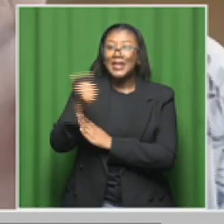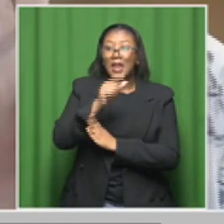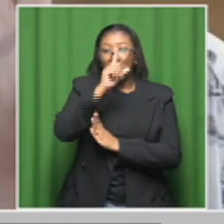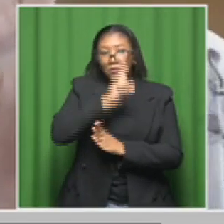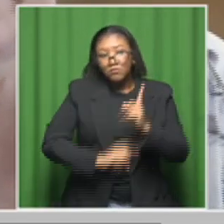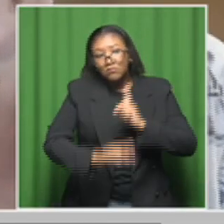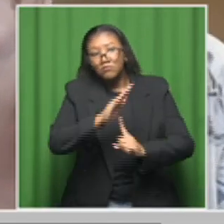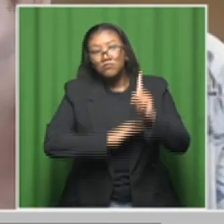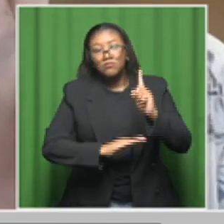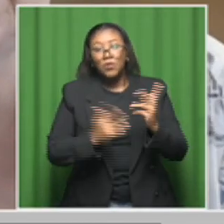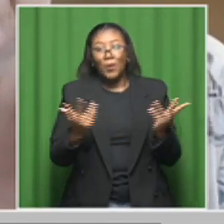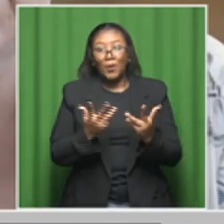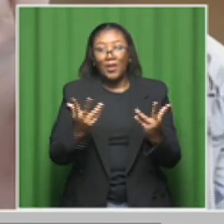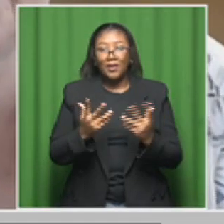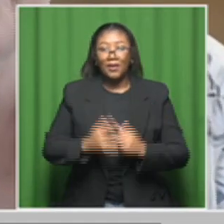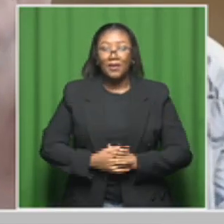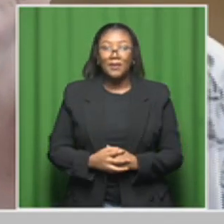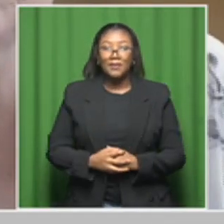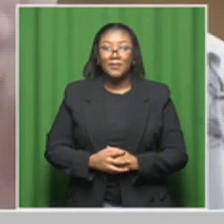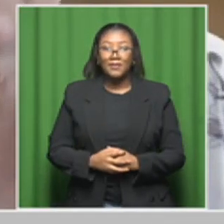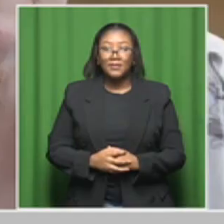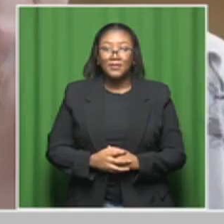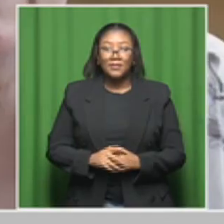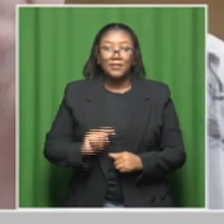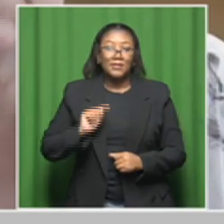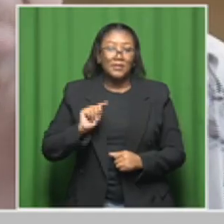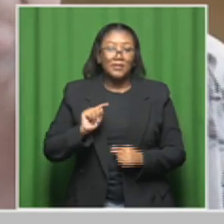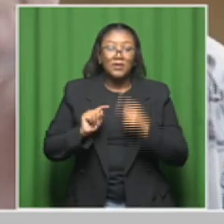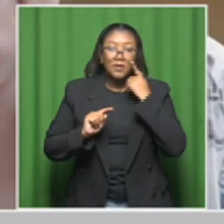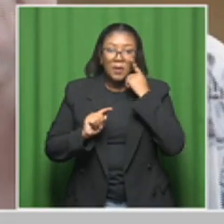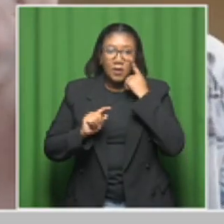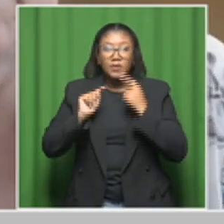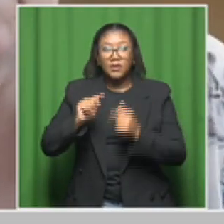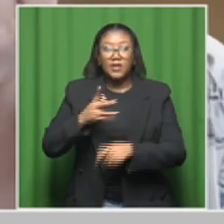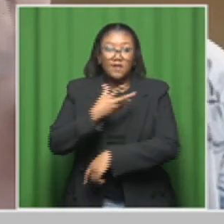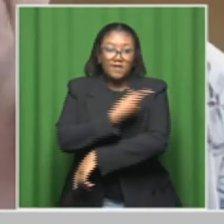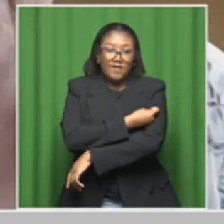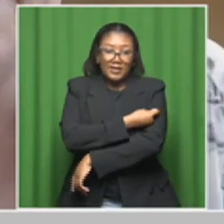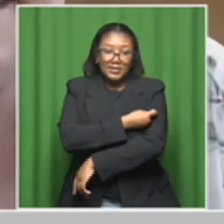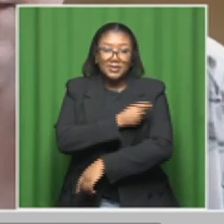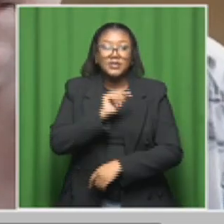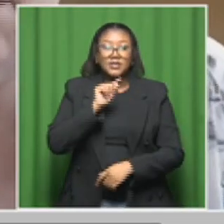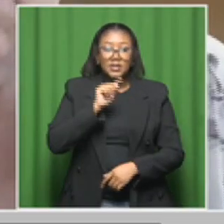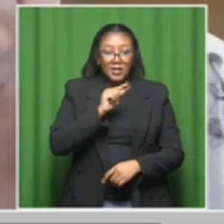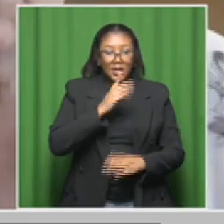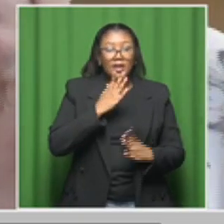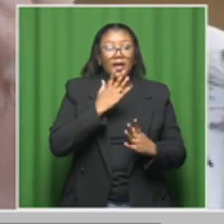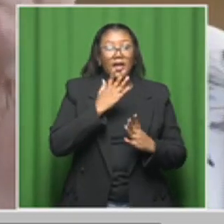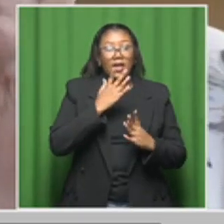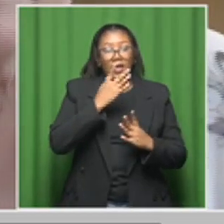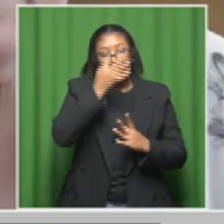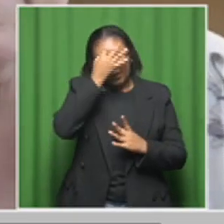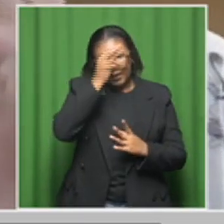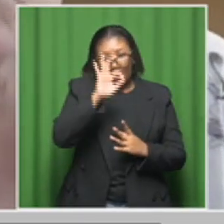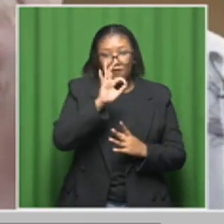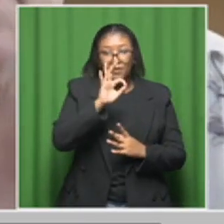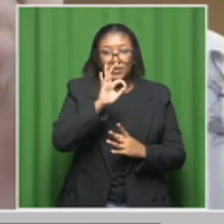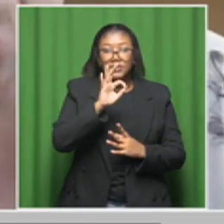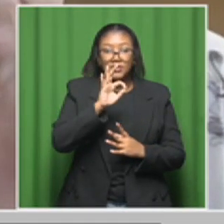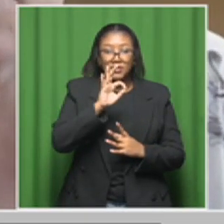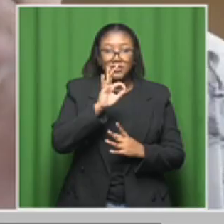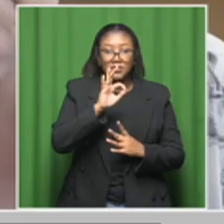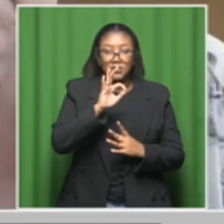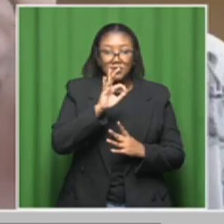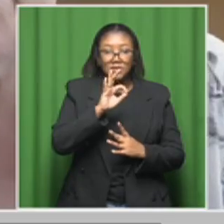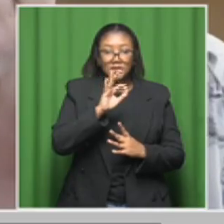So currently, the vaccine is obviously available in the private sector, but then it has to be